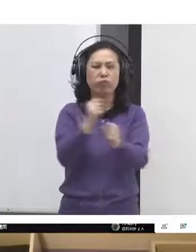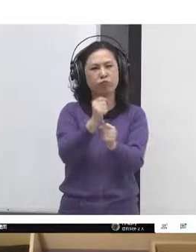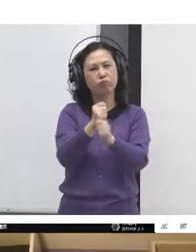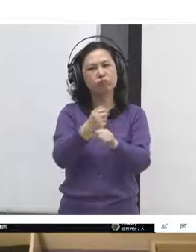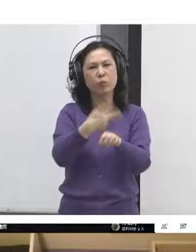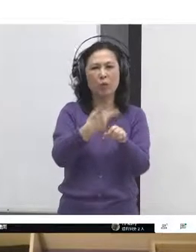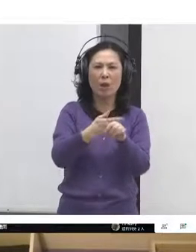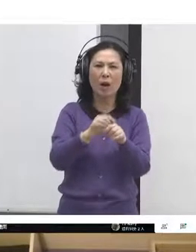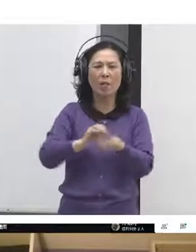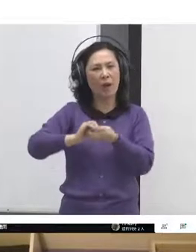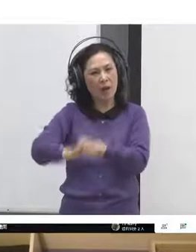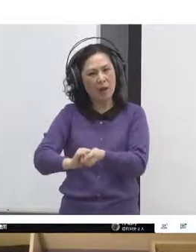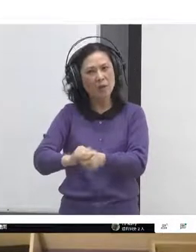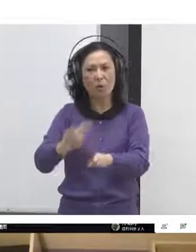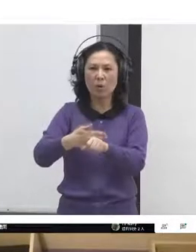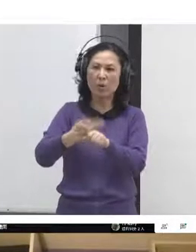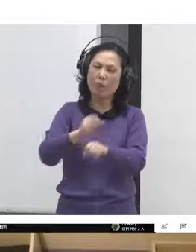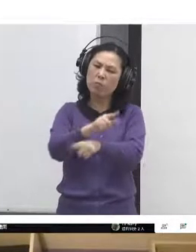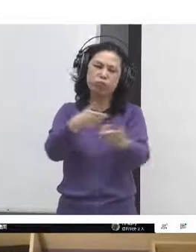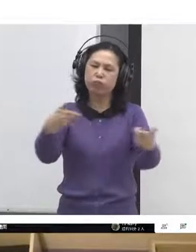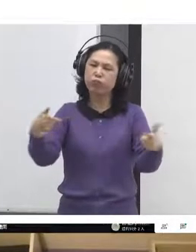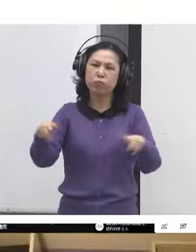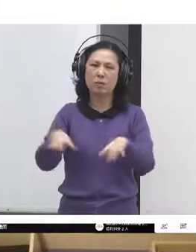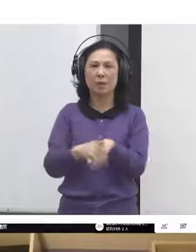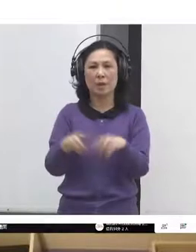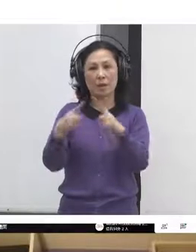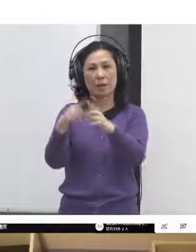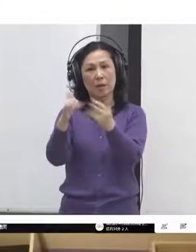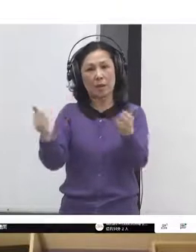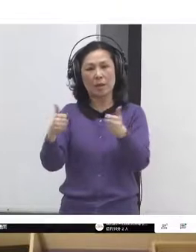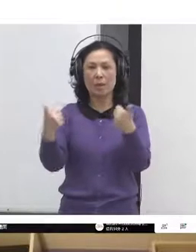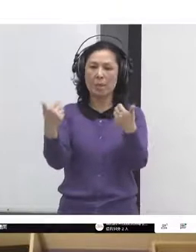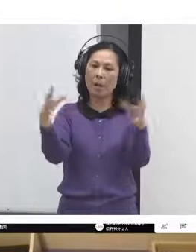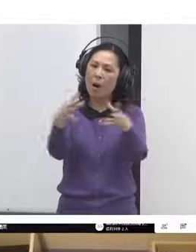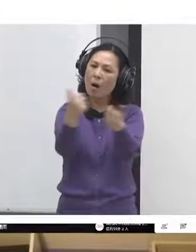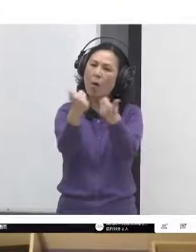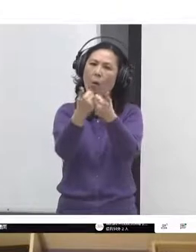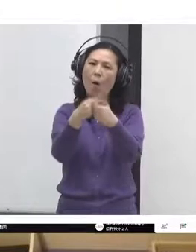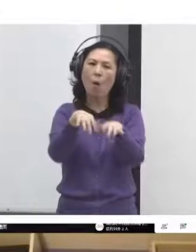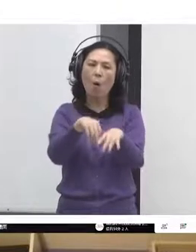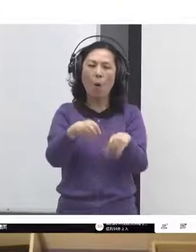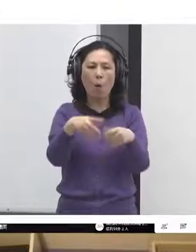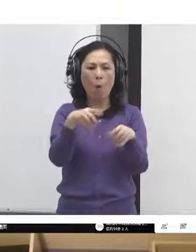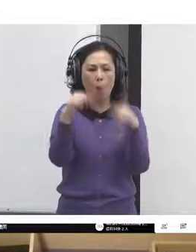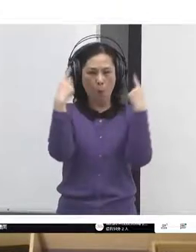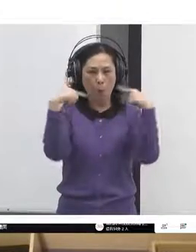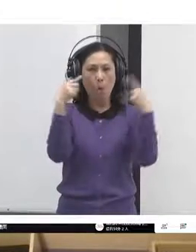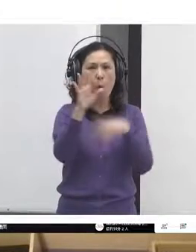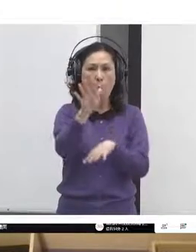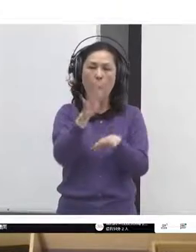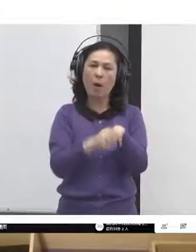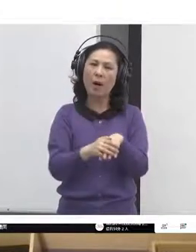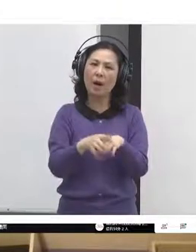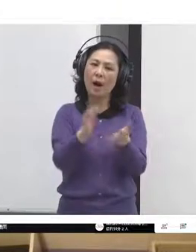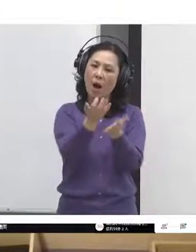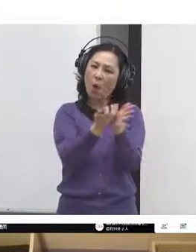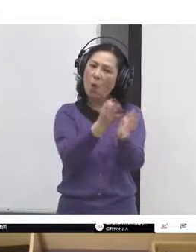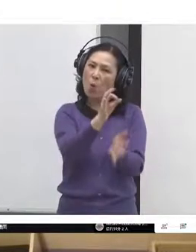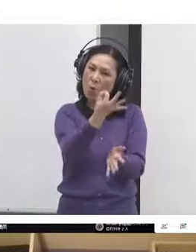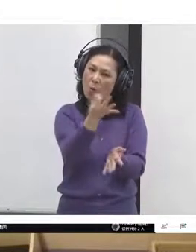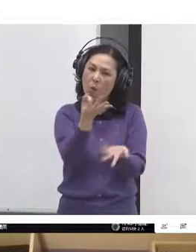common. There is also promoting participatory budgeting as as an entry level approach at local level.